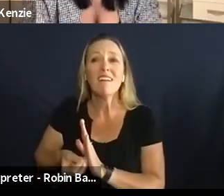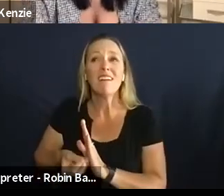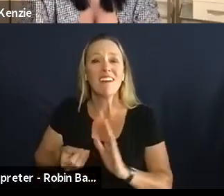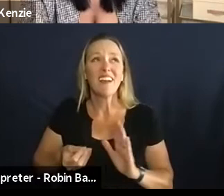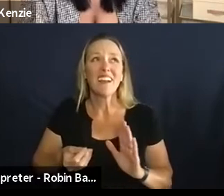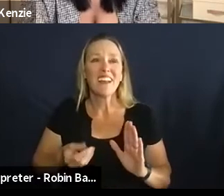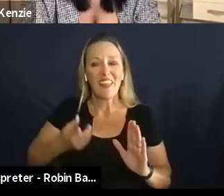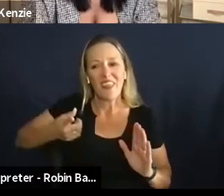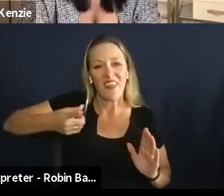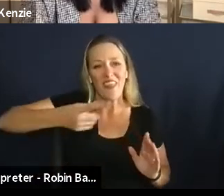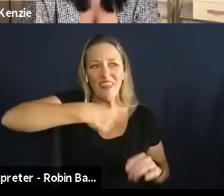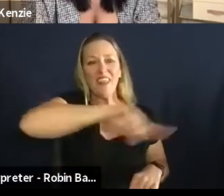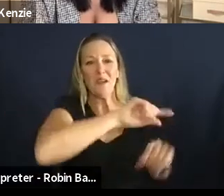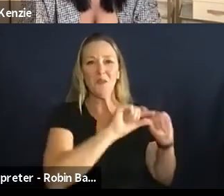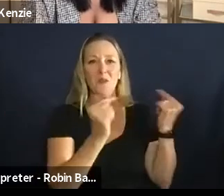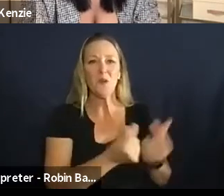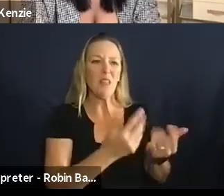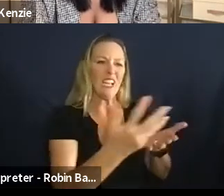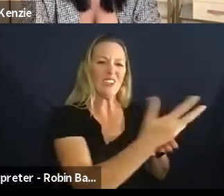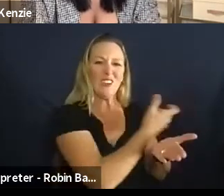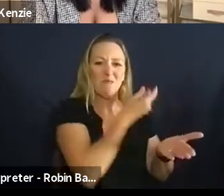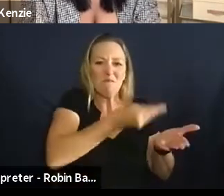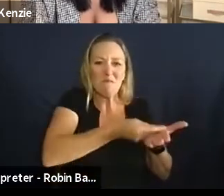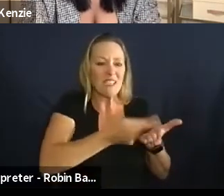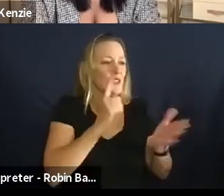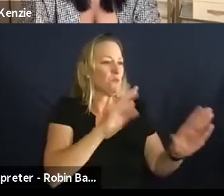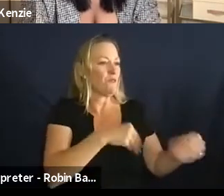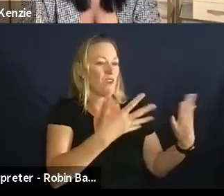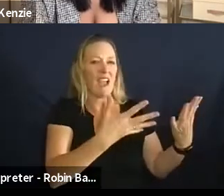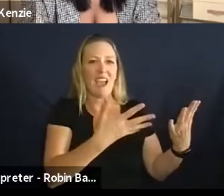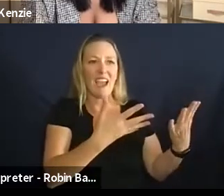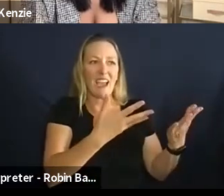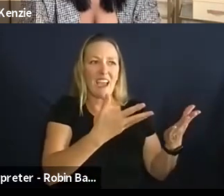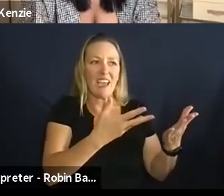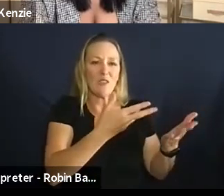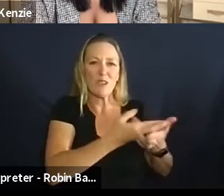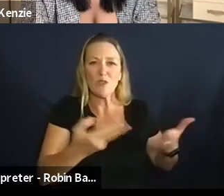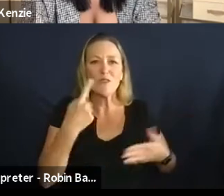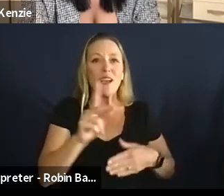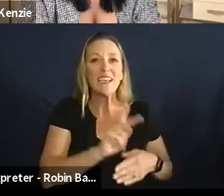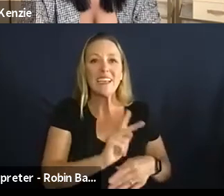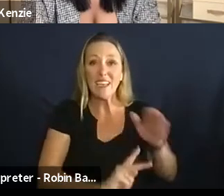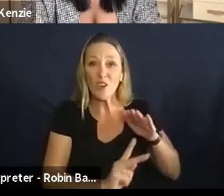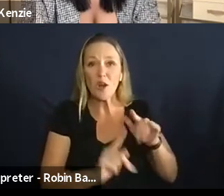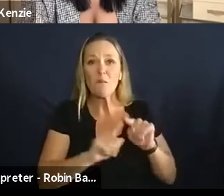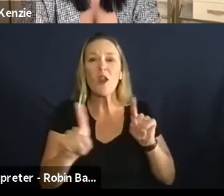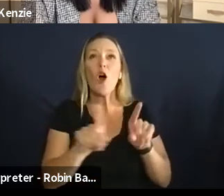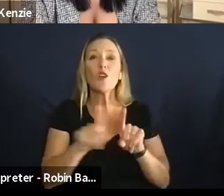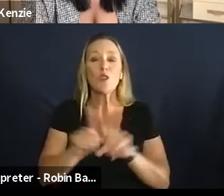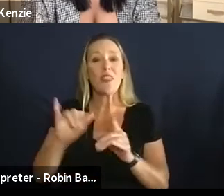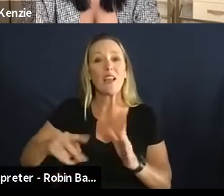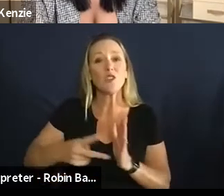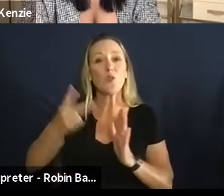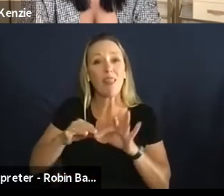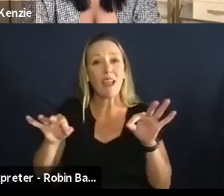money to to have enough um resources for kindergarten but they extended dual language to her to the entire elementary school and that was